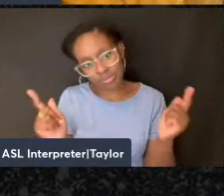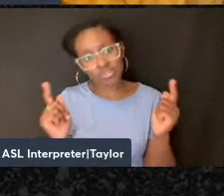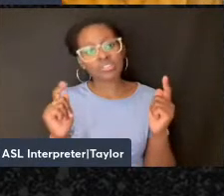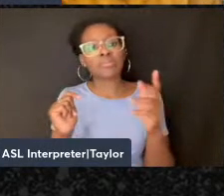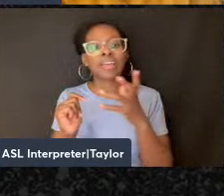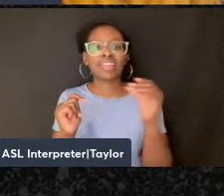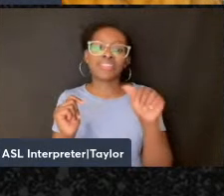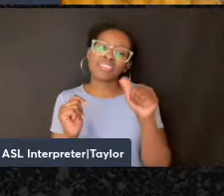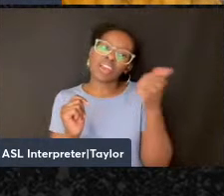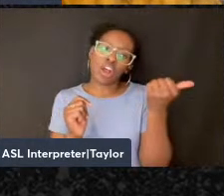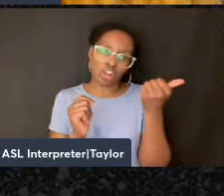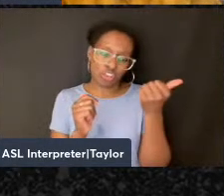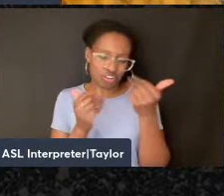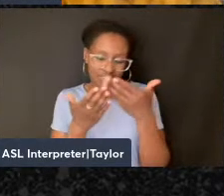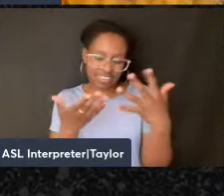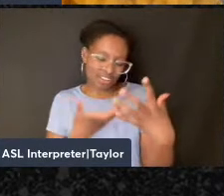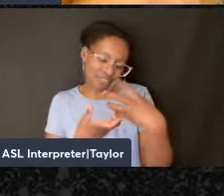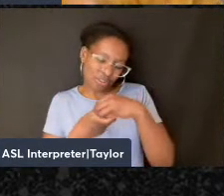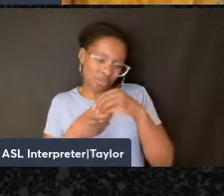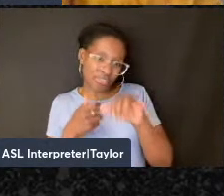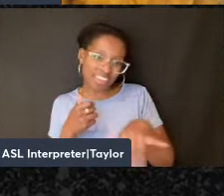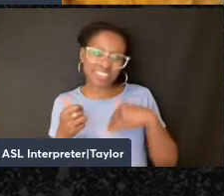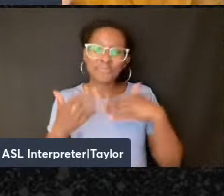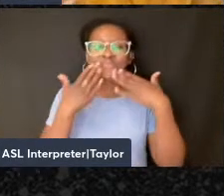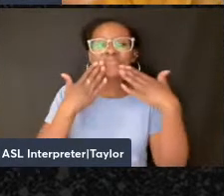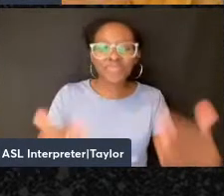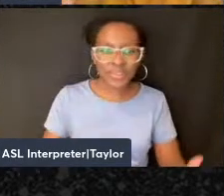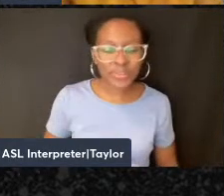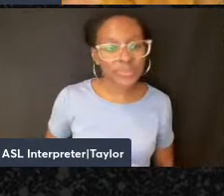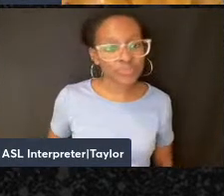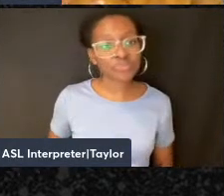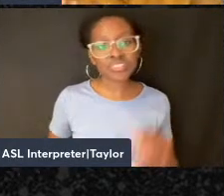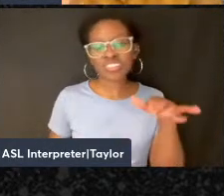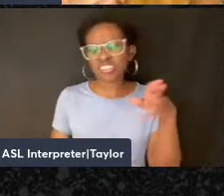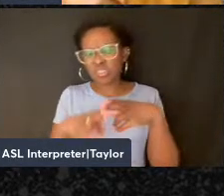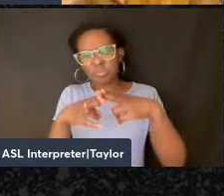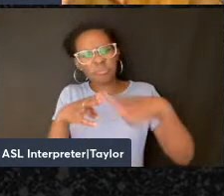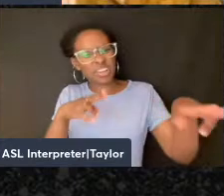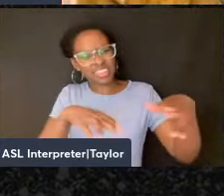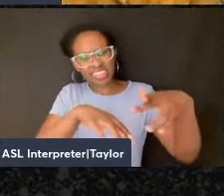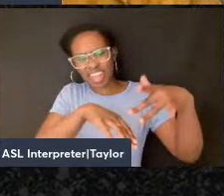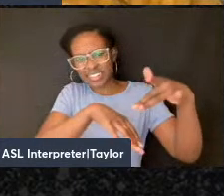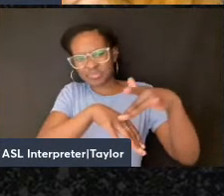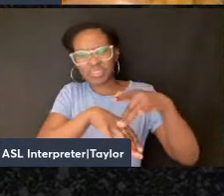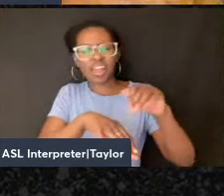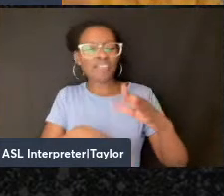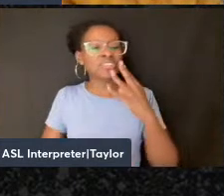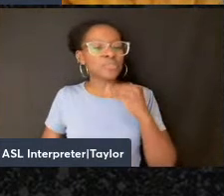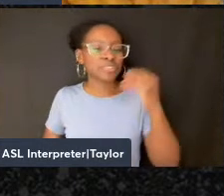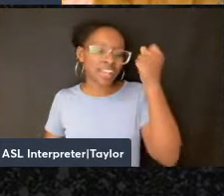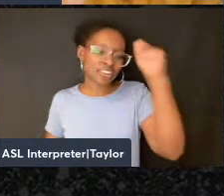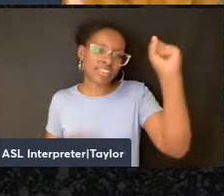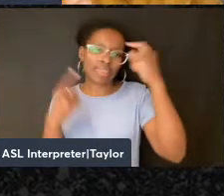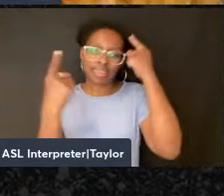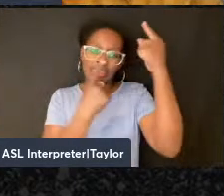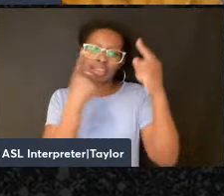other encounters. So thank you. So That's just just just a brief taste of Jewish anarchist thinking on language and language politics.